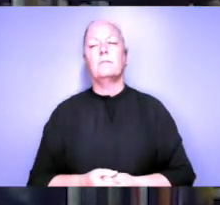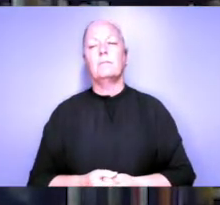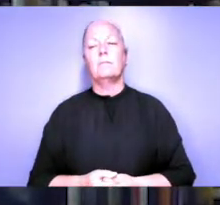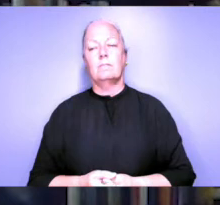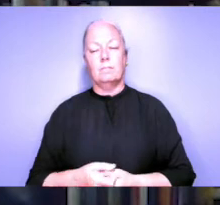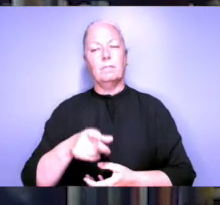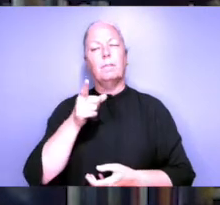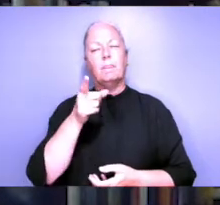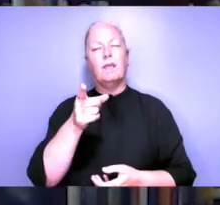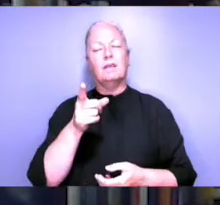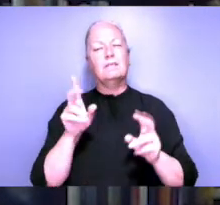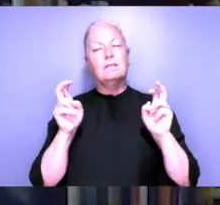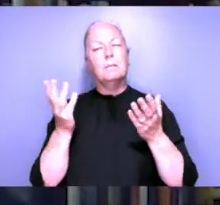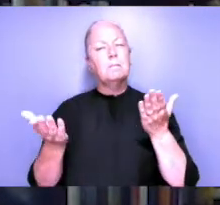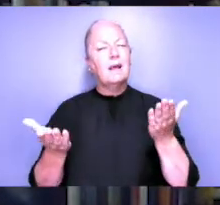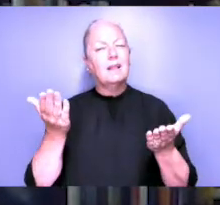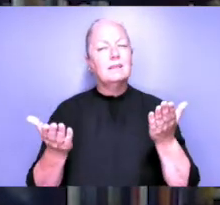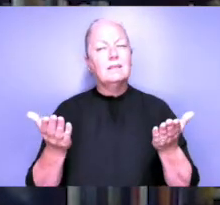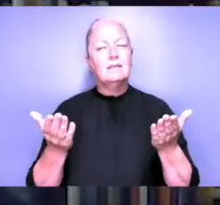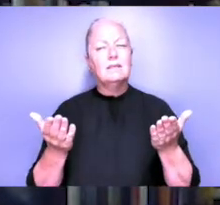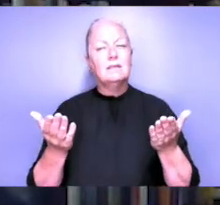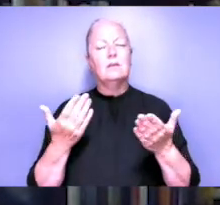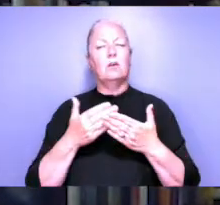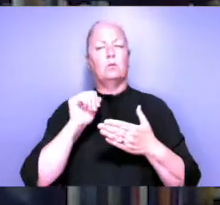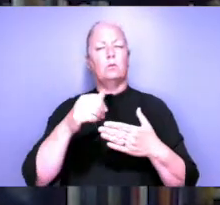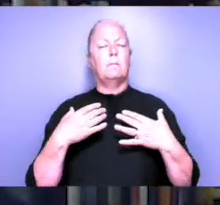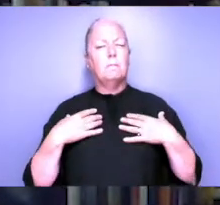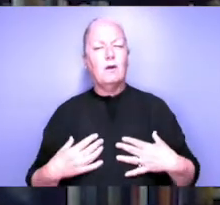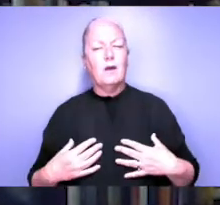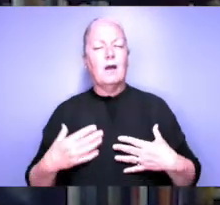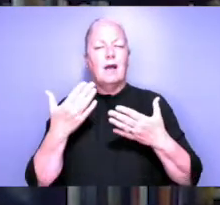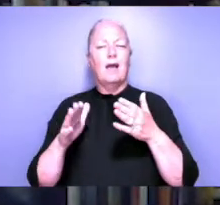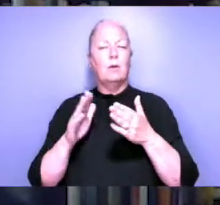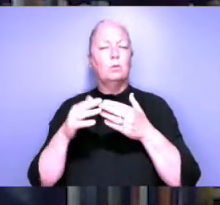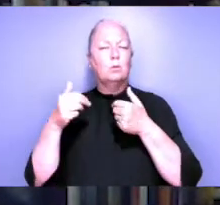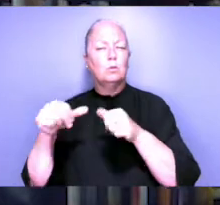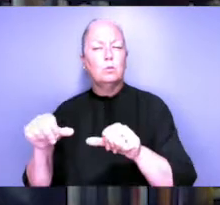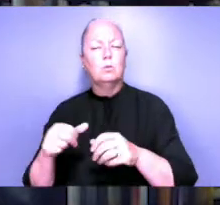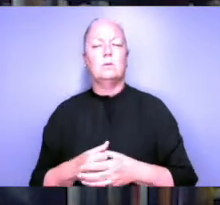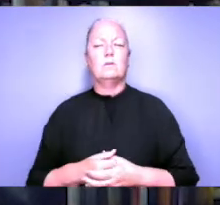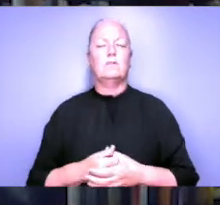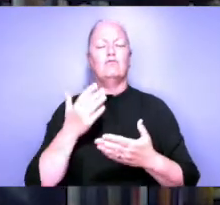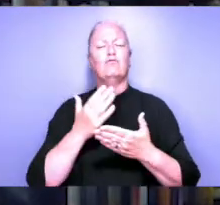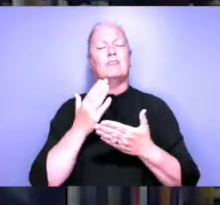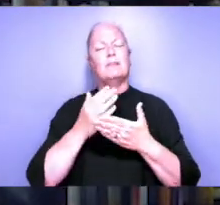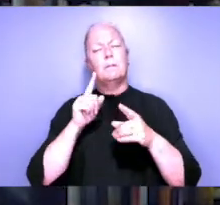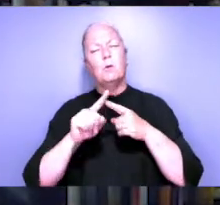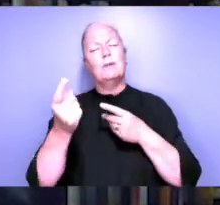act on your body, how you use it, the most tender,